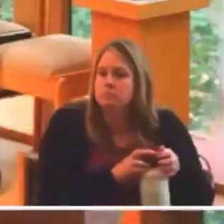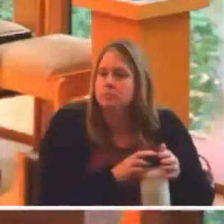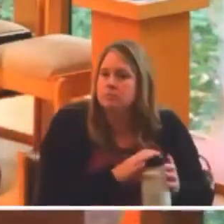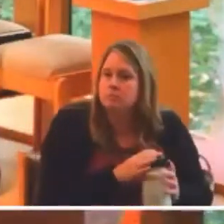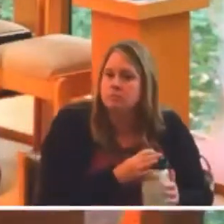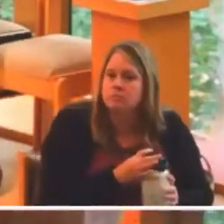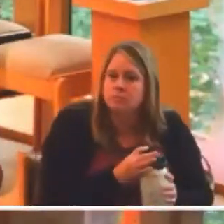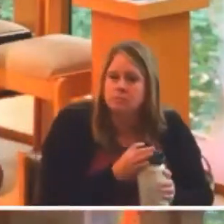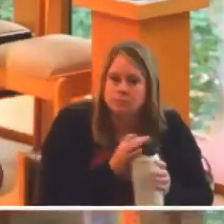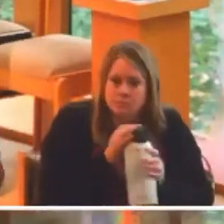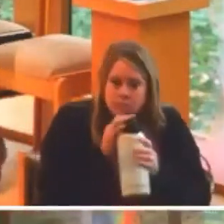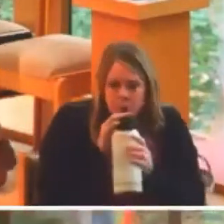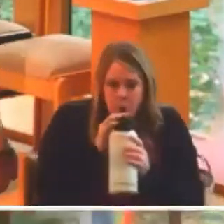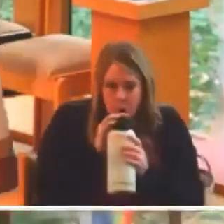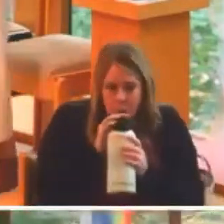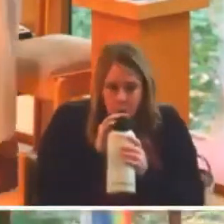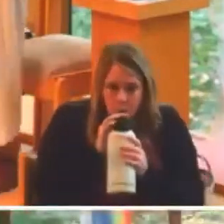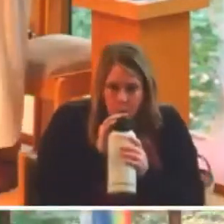Amen.